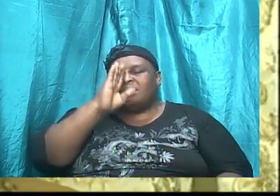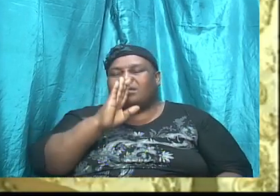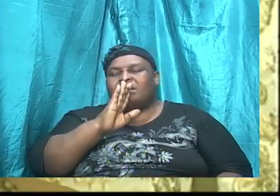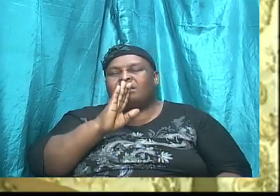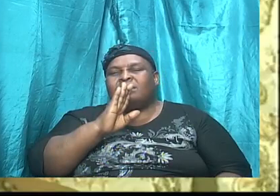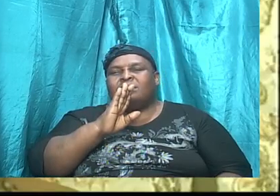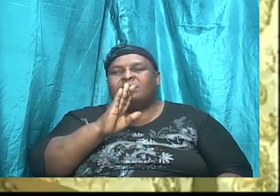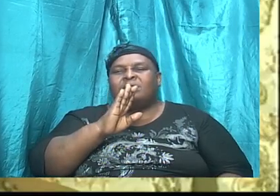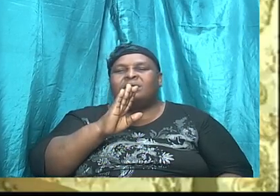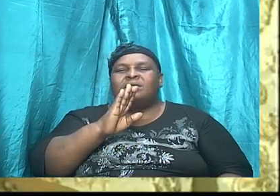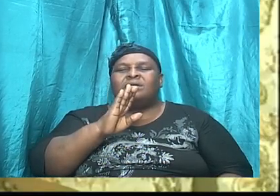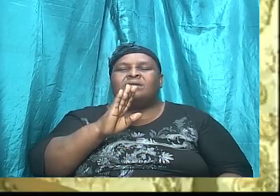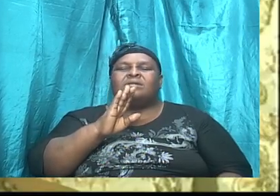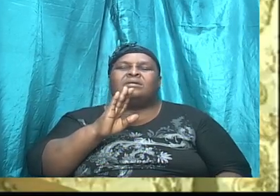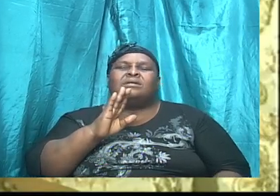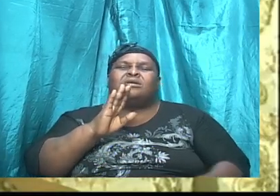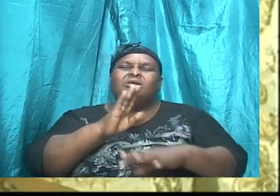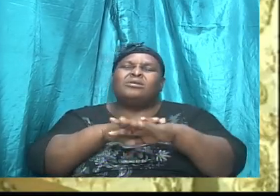us,